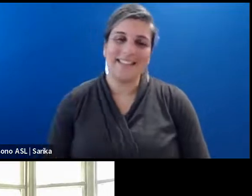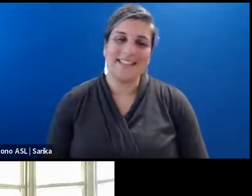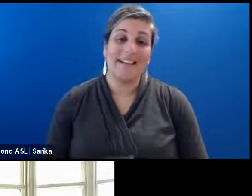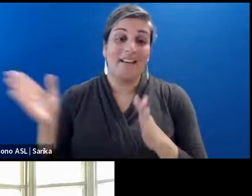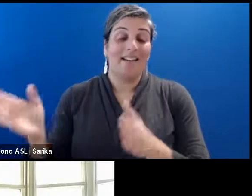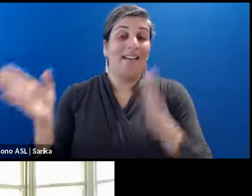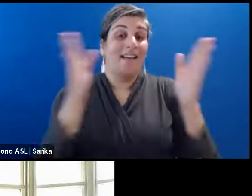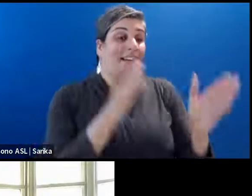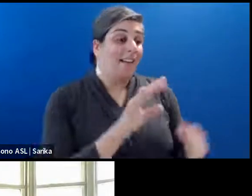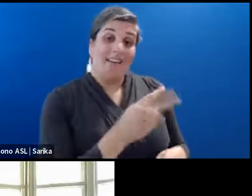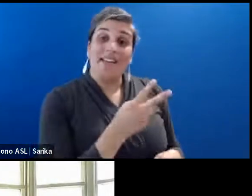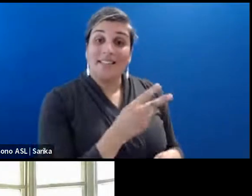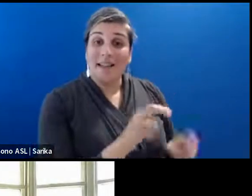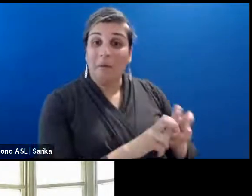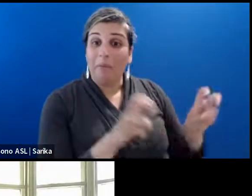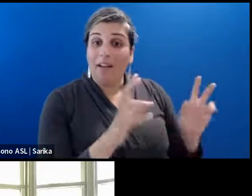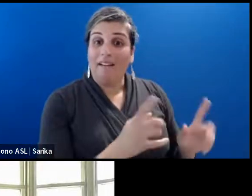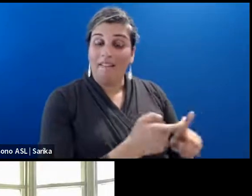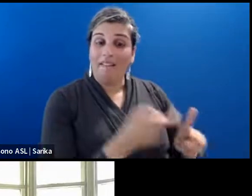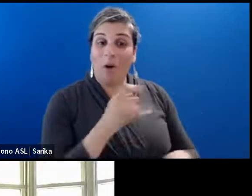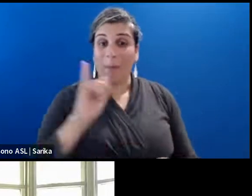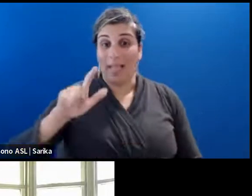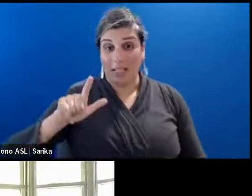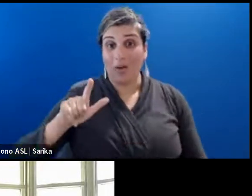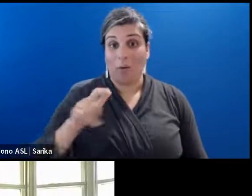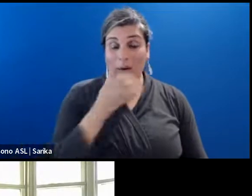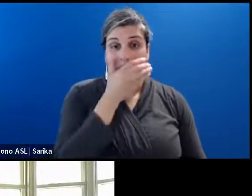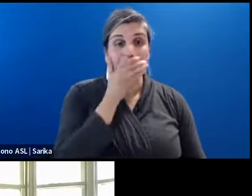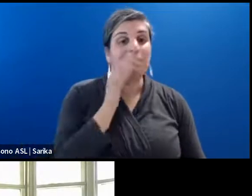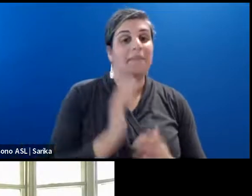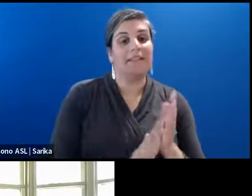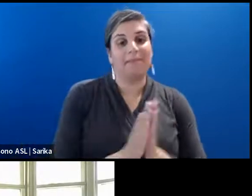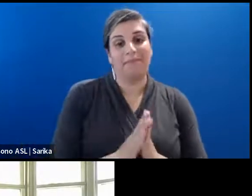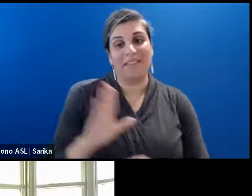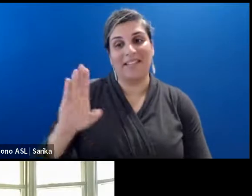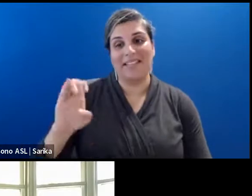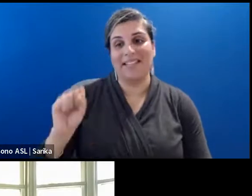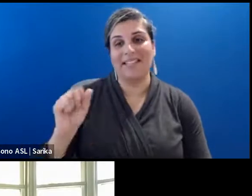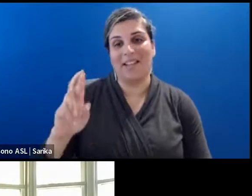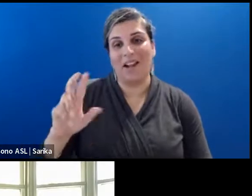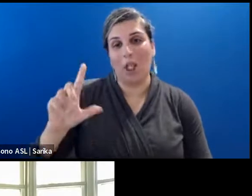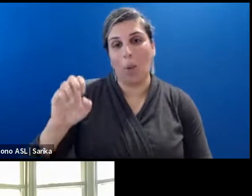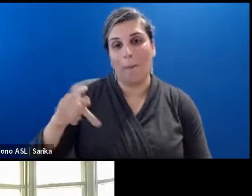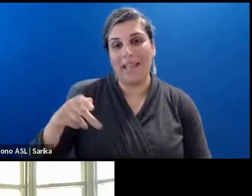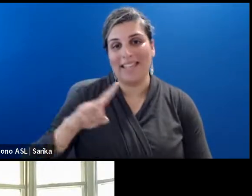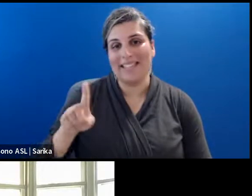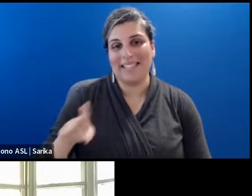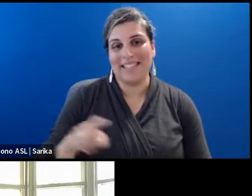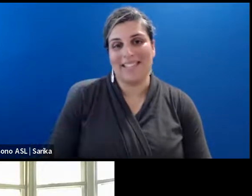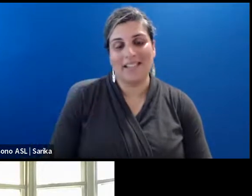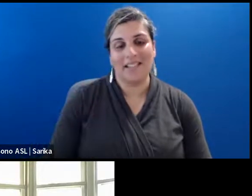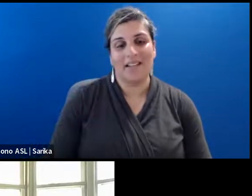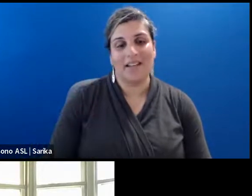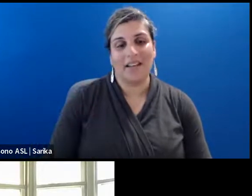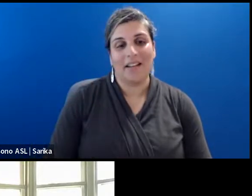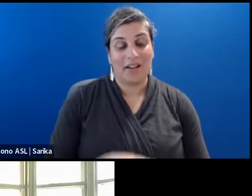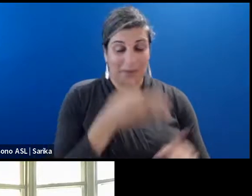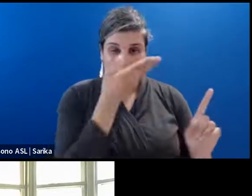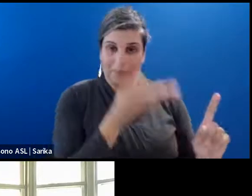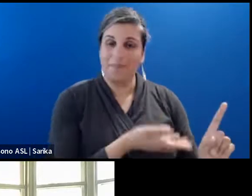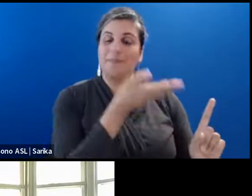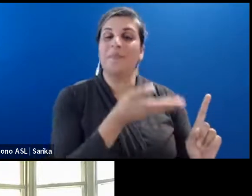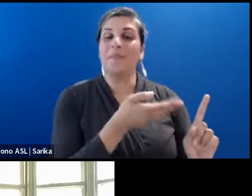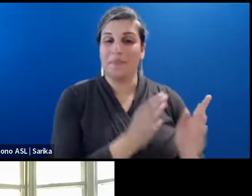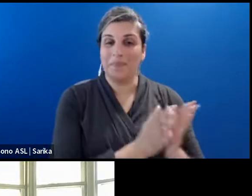And our second panelist from Illinois is Cesar Lopez. And just to let you know a little bit about Cesar.